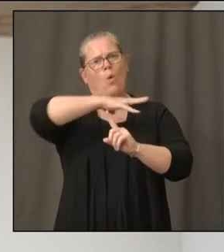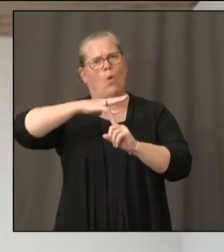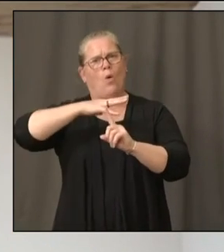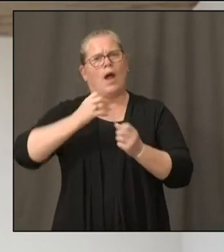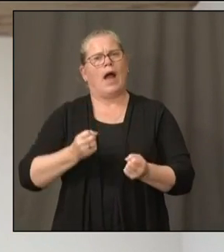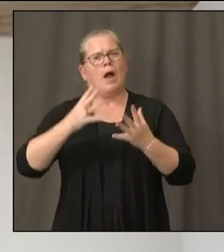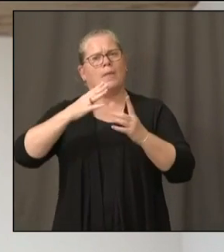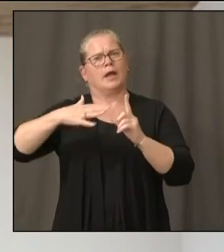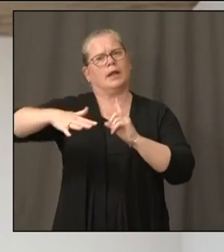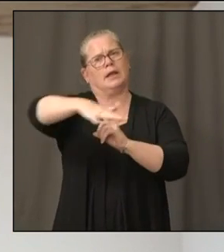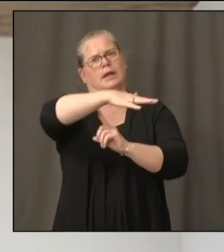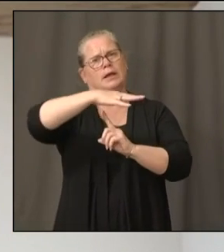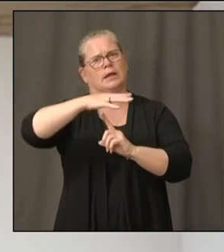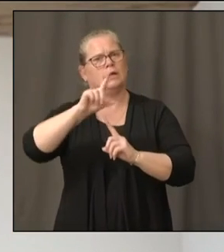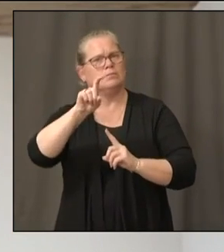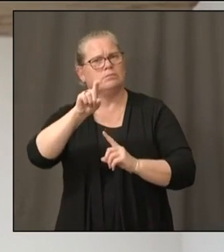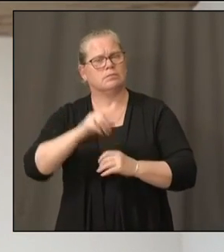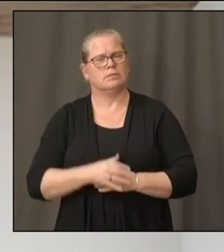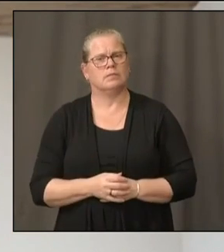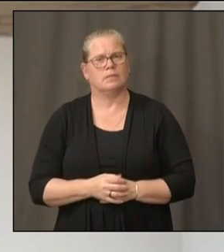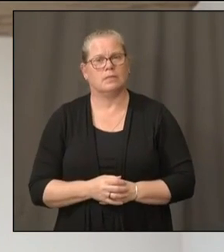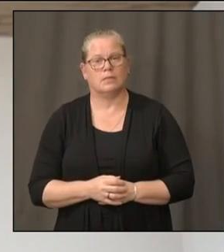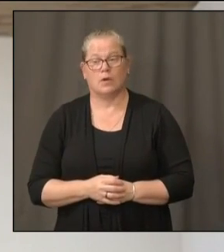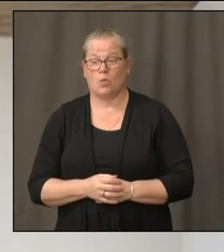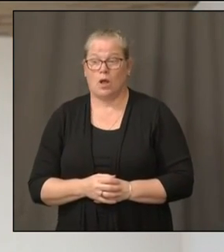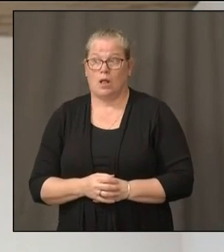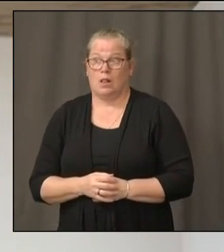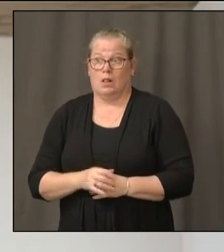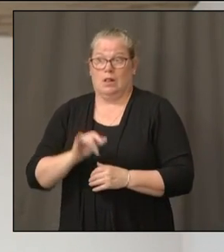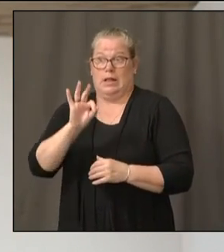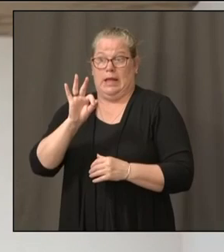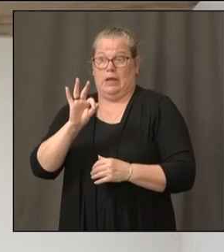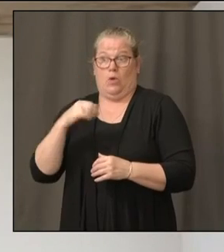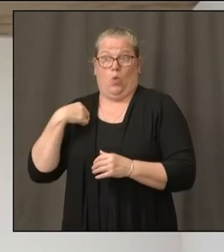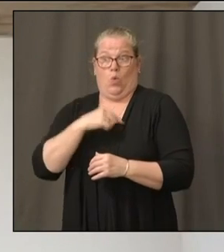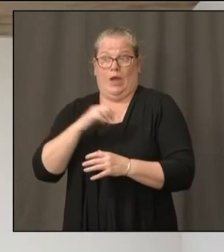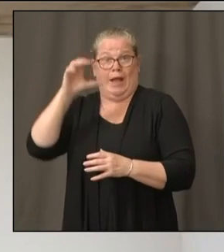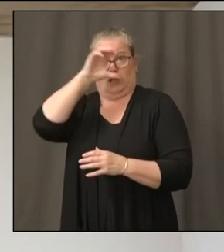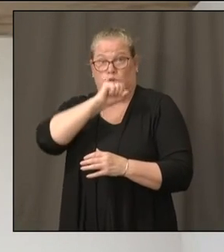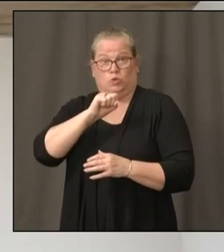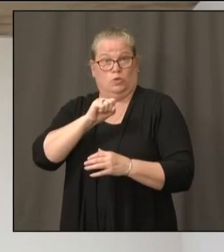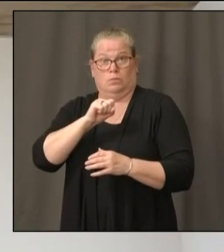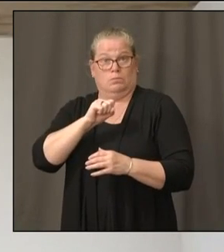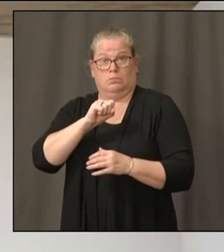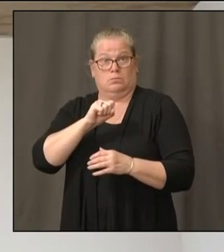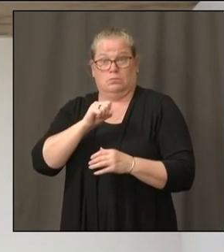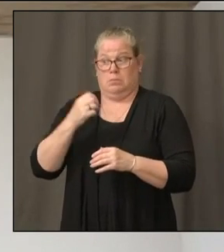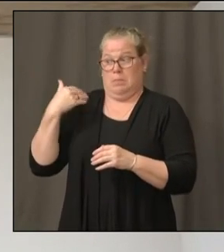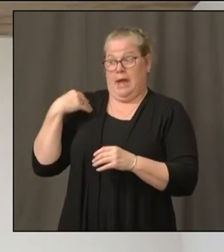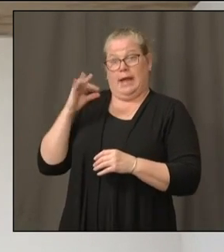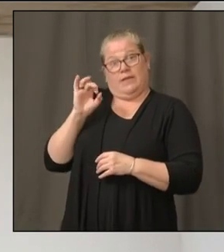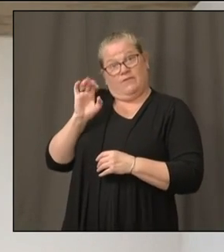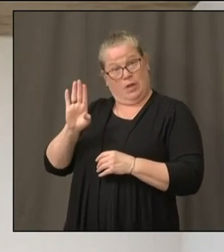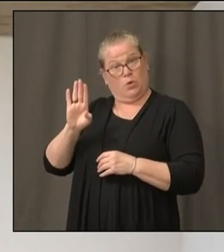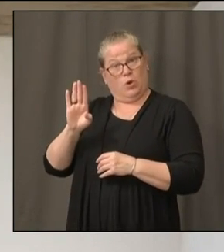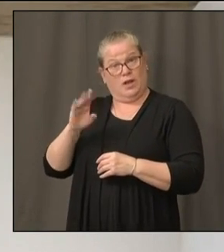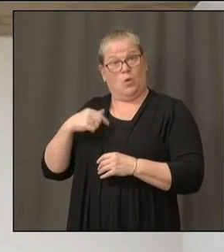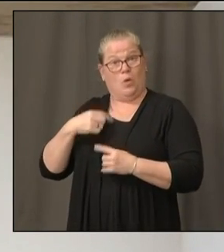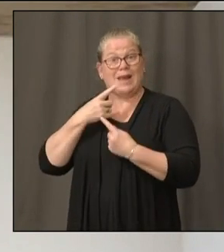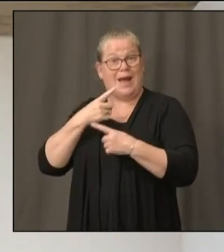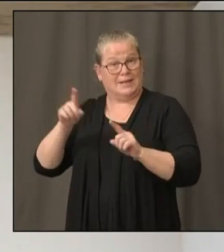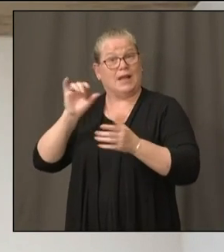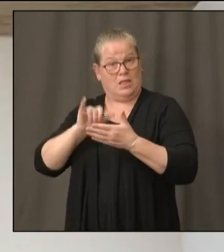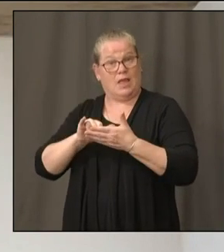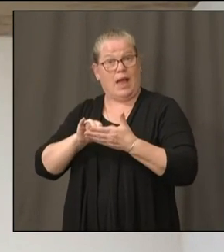Well, it assumes that the reality today is the same as the reality back in, in February, when they, I said that